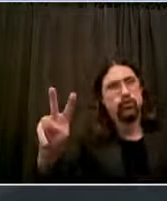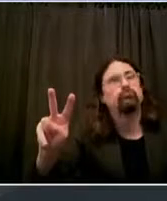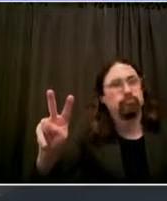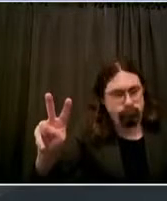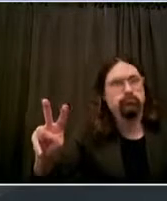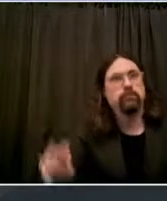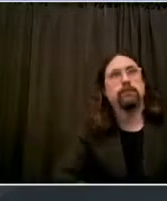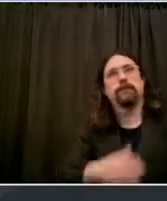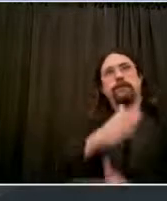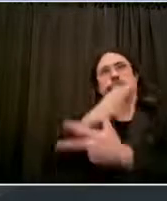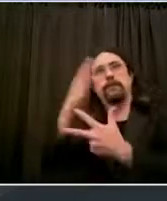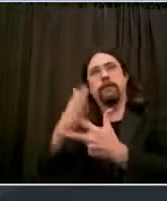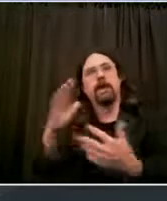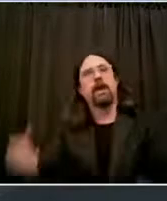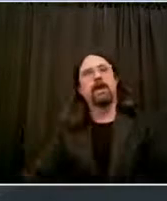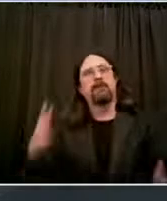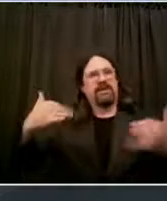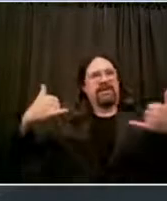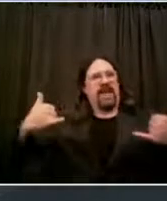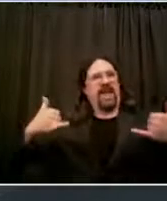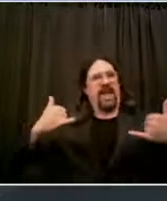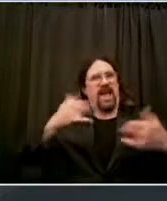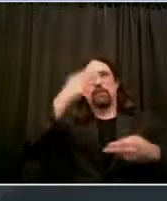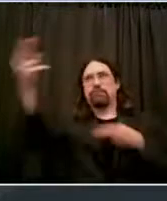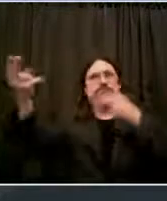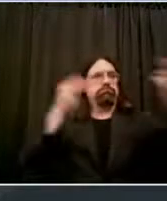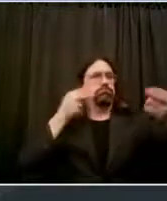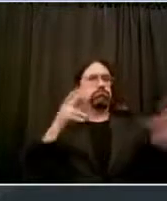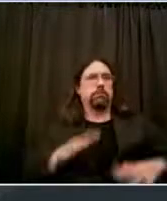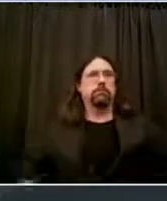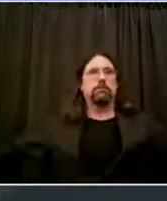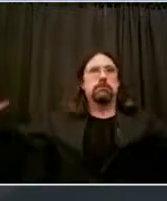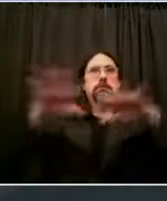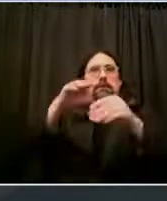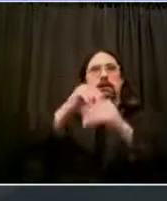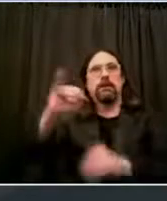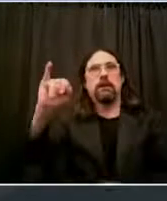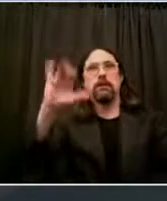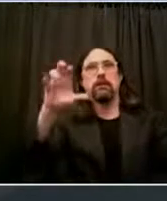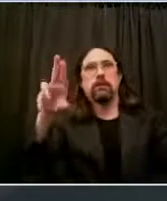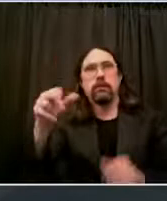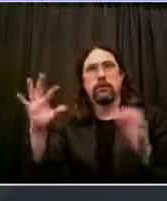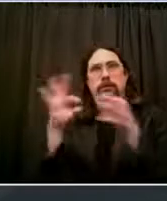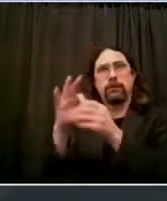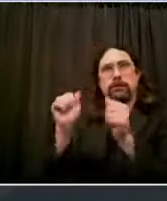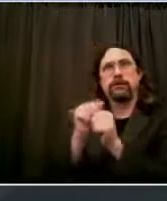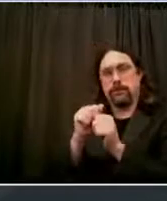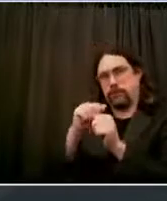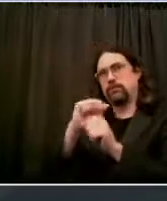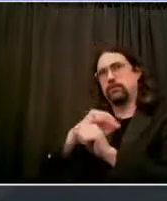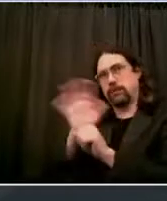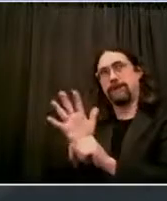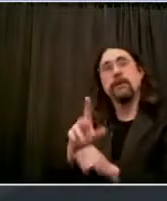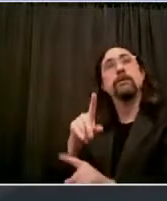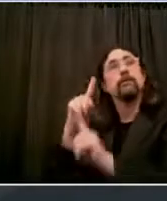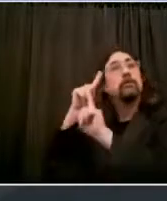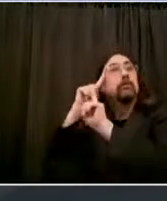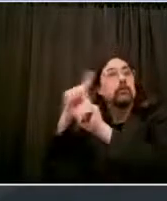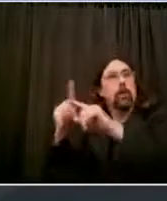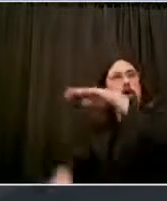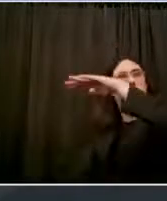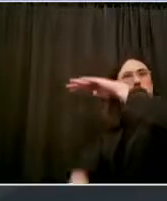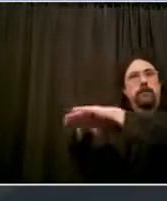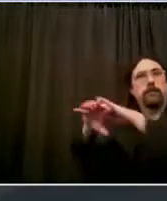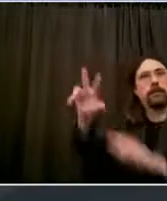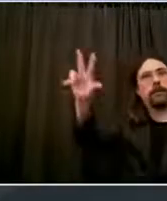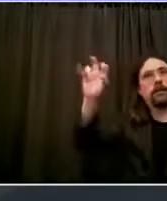ICUs, that threshold is 375. We're well within that threshold again today at 337.